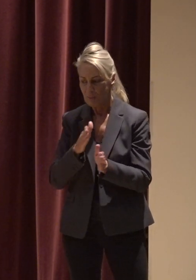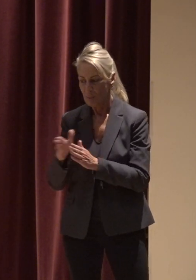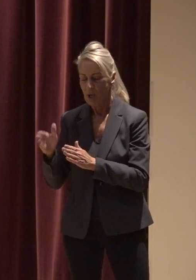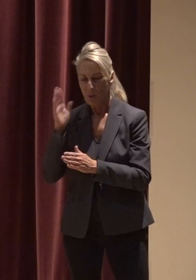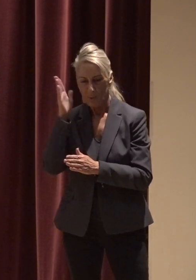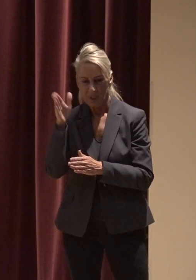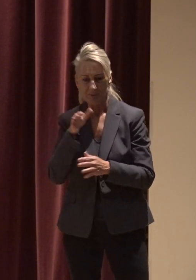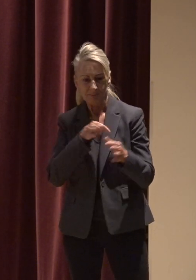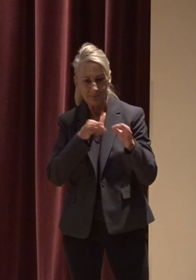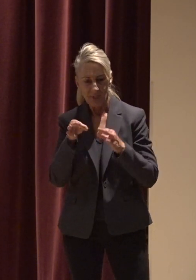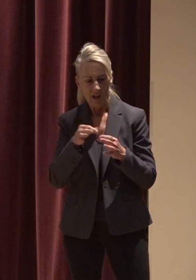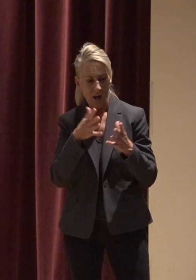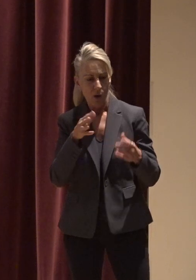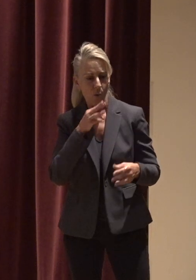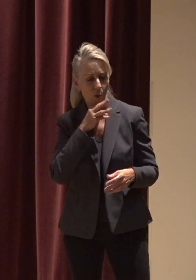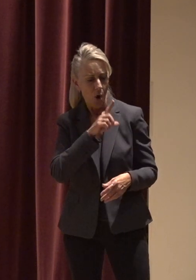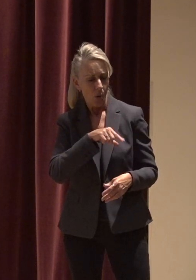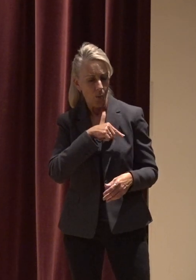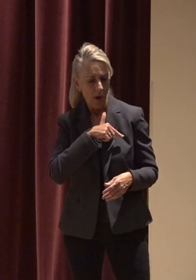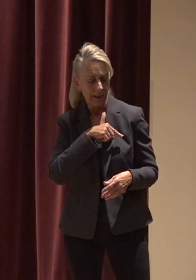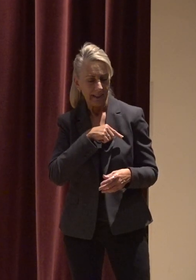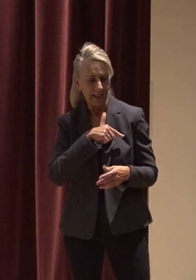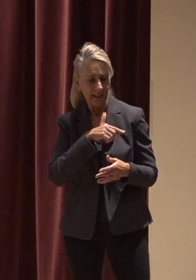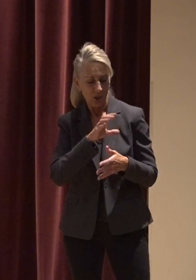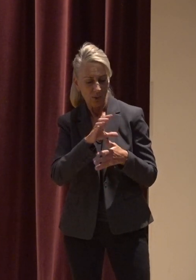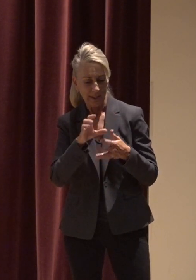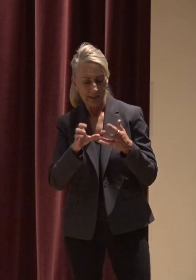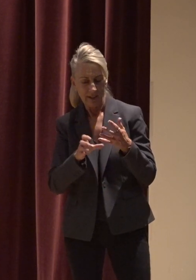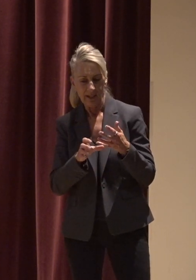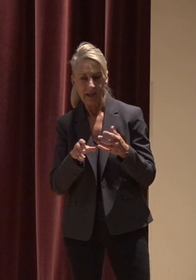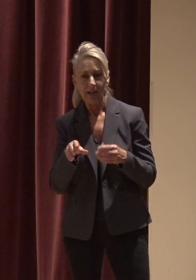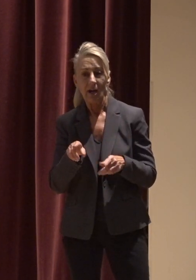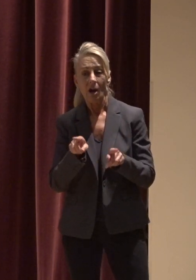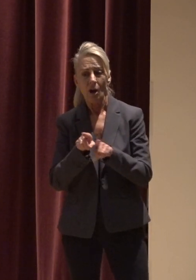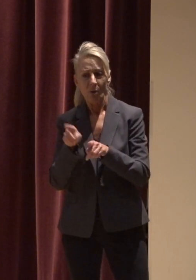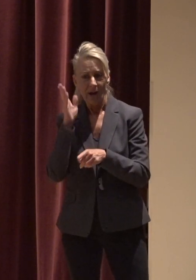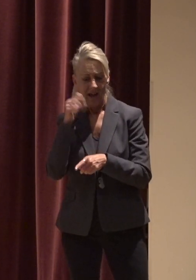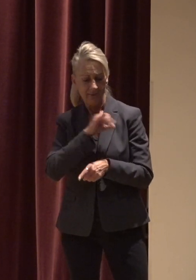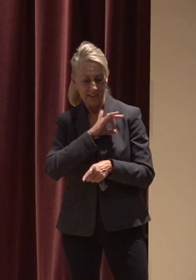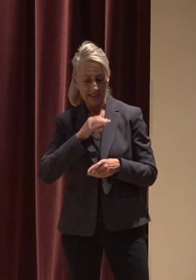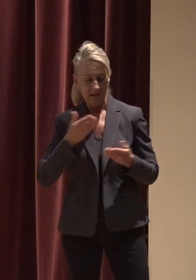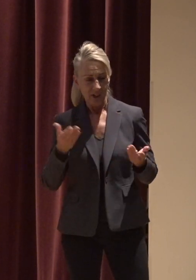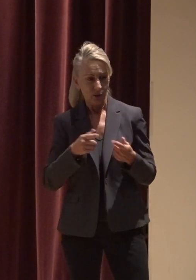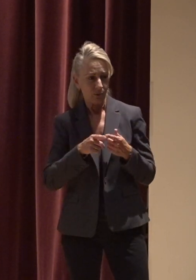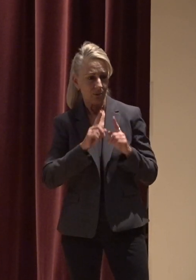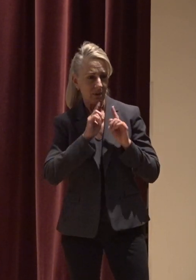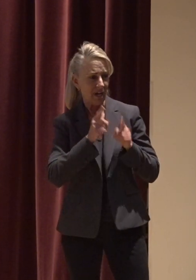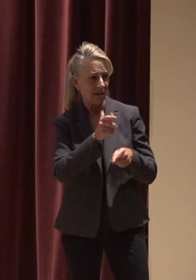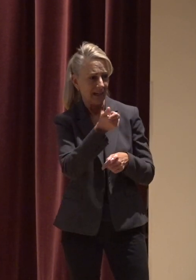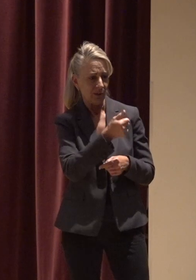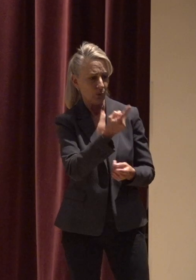a lot of the water quality parameters I'm talking about as well as we'll have staff on hand to answer any questions you might have